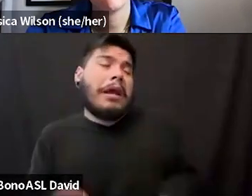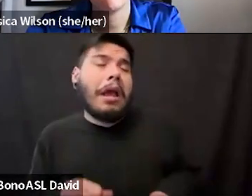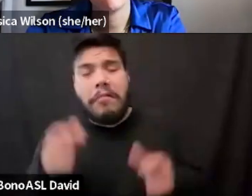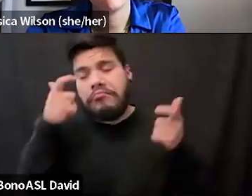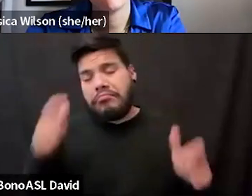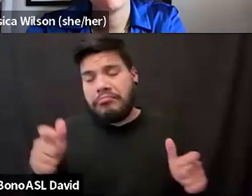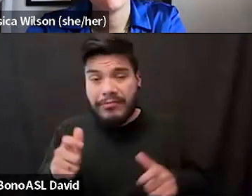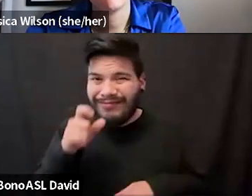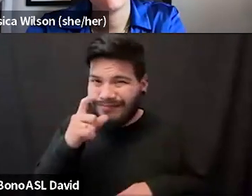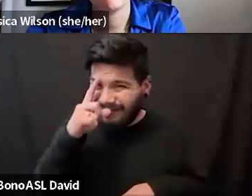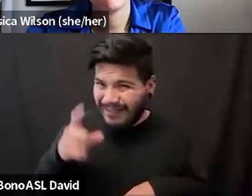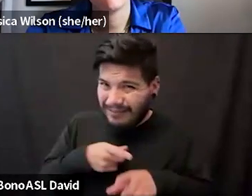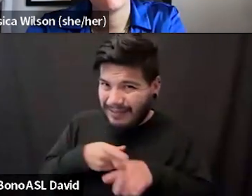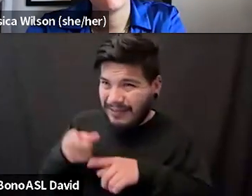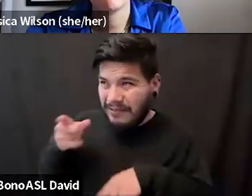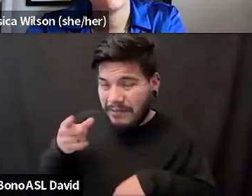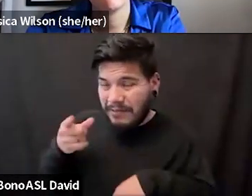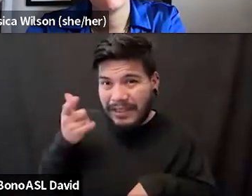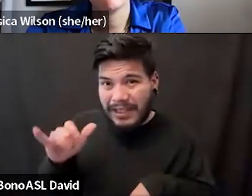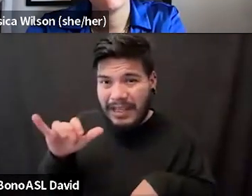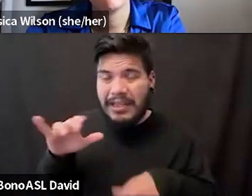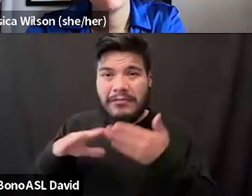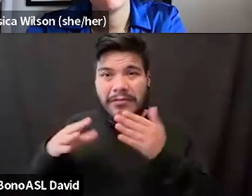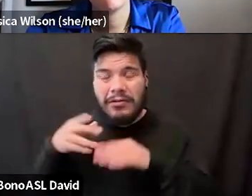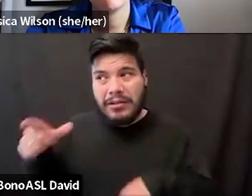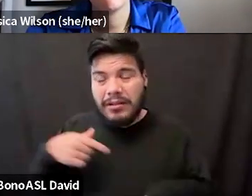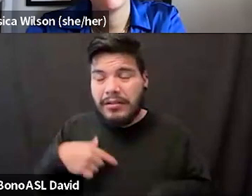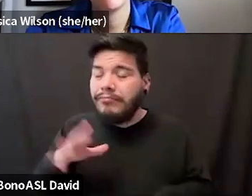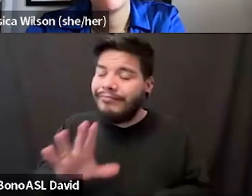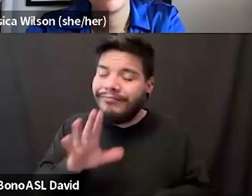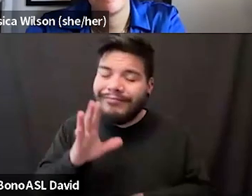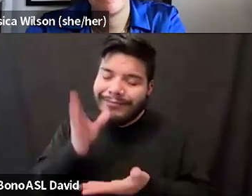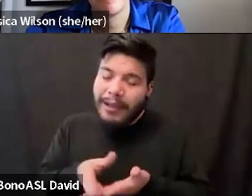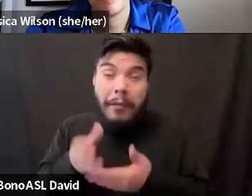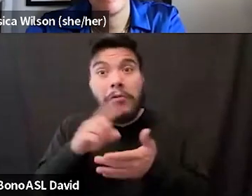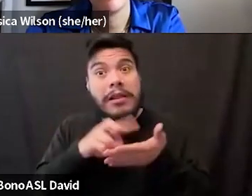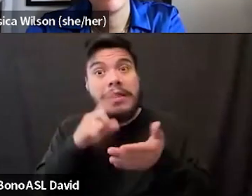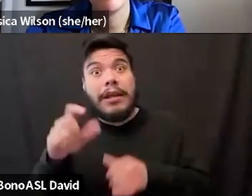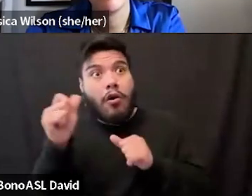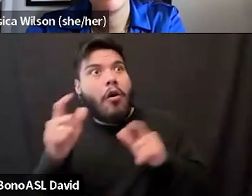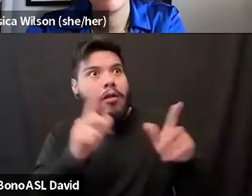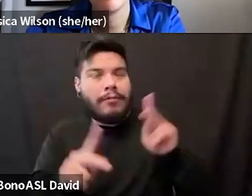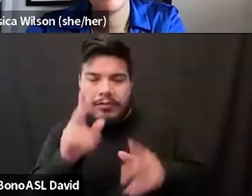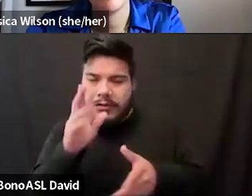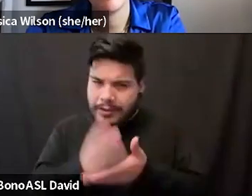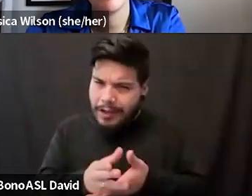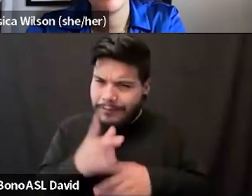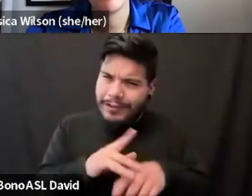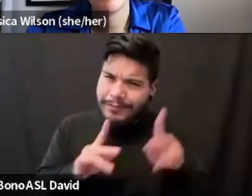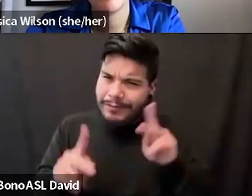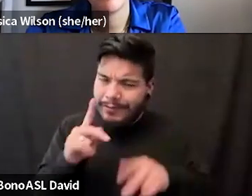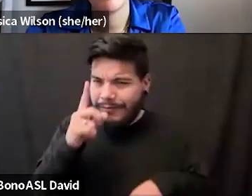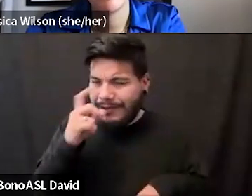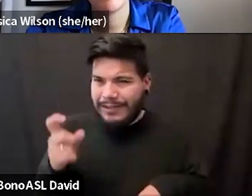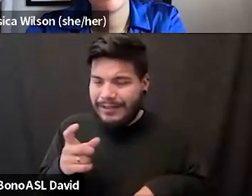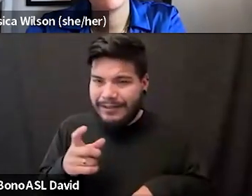from that demographic group. Um, please just stop. I mean, everybody stop touching people without consent, but y'all seem to think you have a